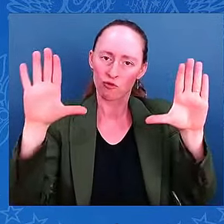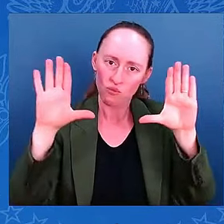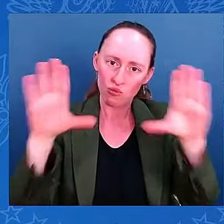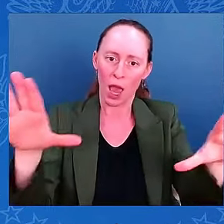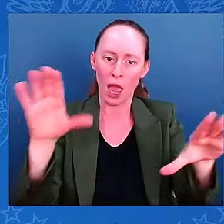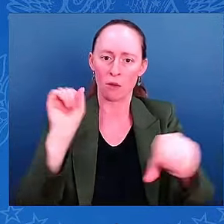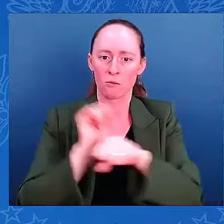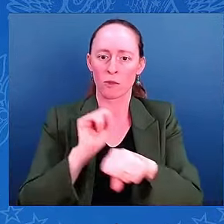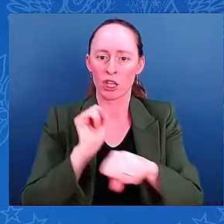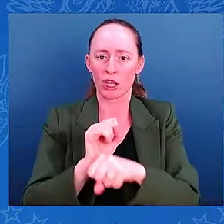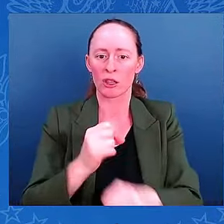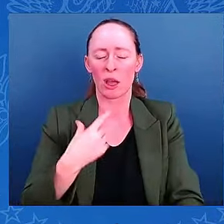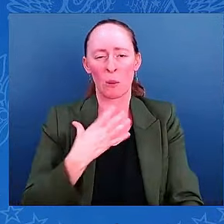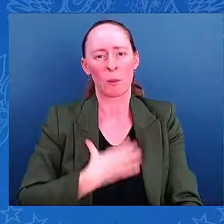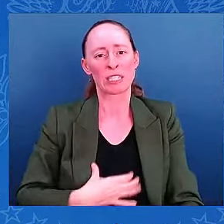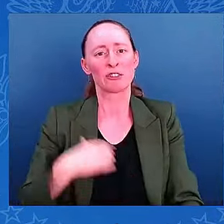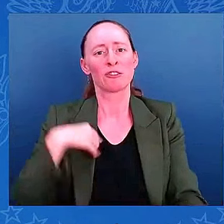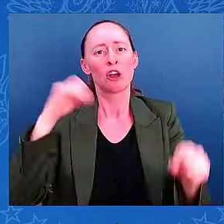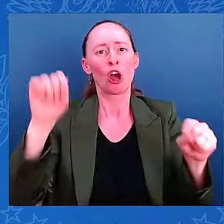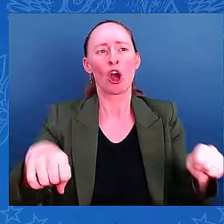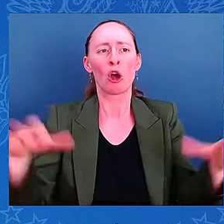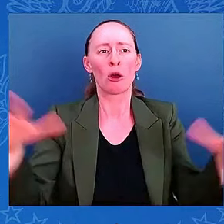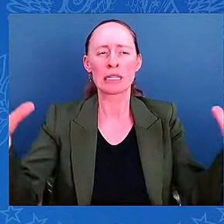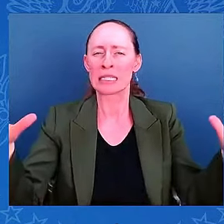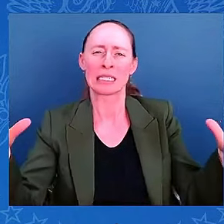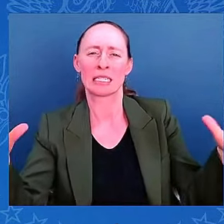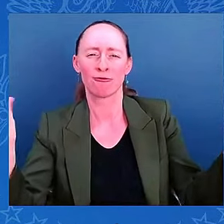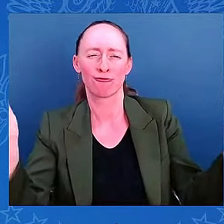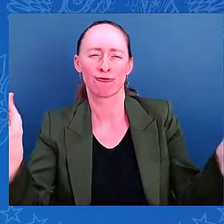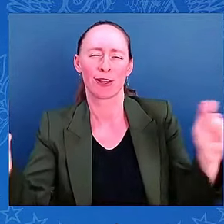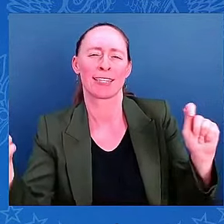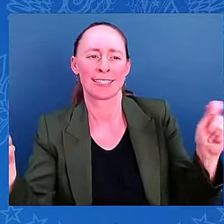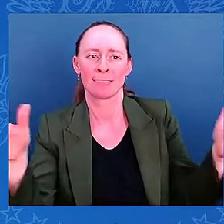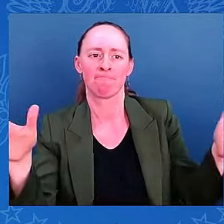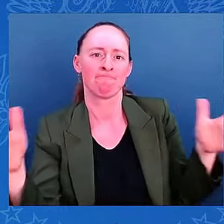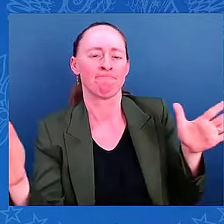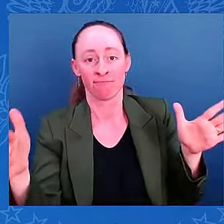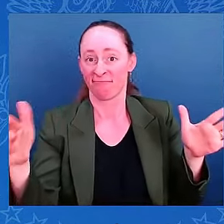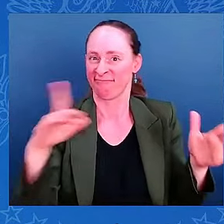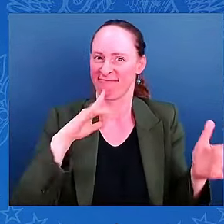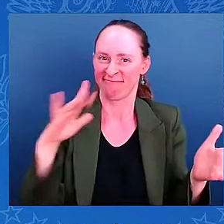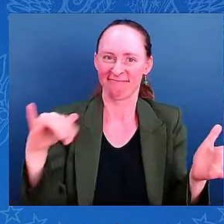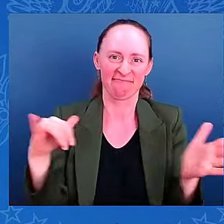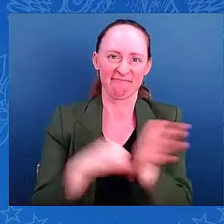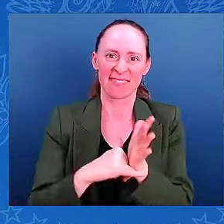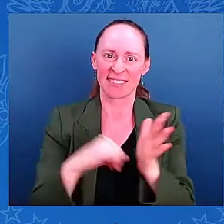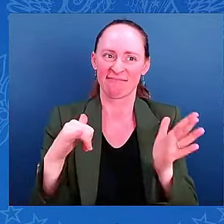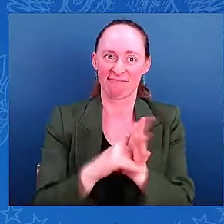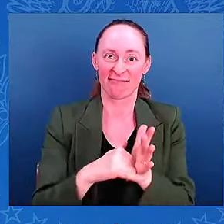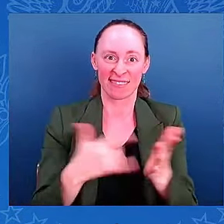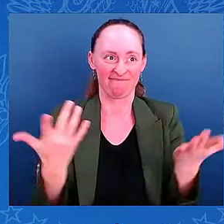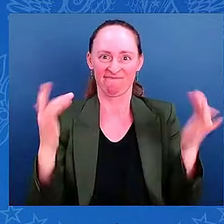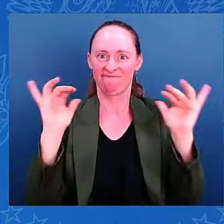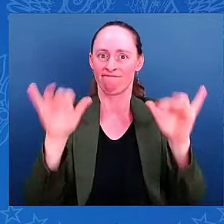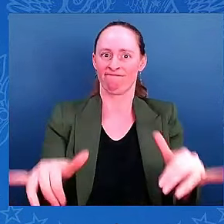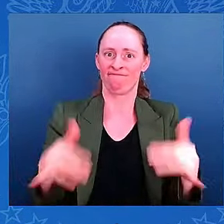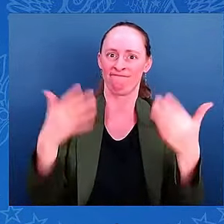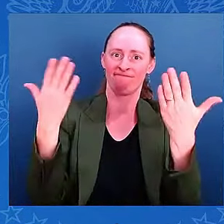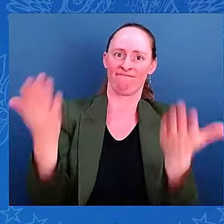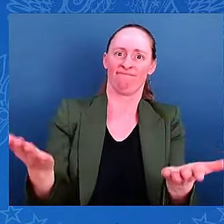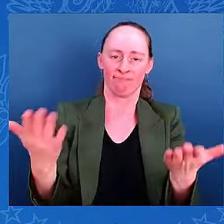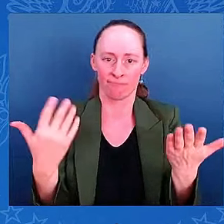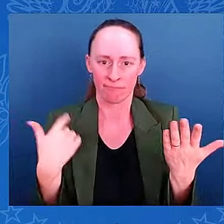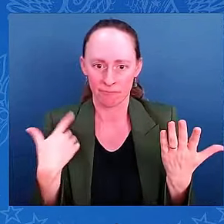So, Mr. President, Madam Vice President, we continue to work at the National Weather Service with our federal, state, and local decision makers during the storms.